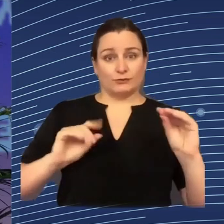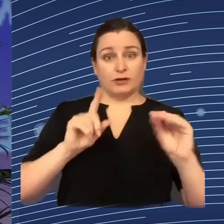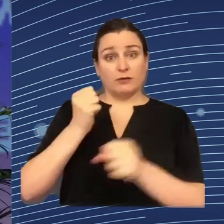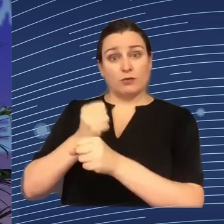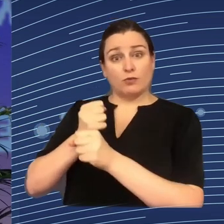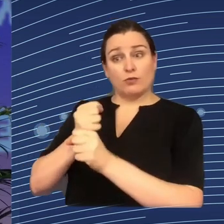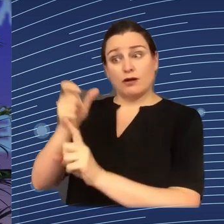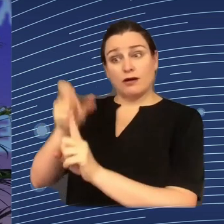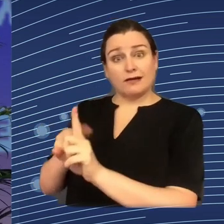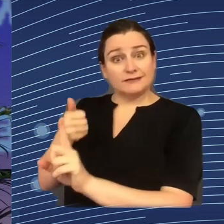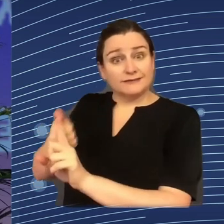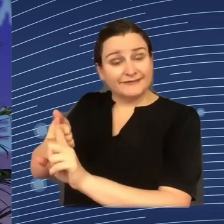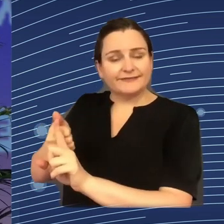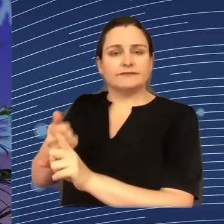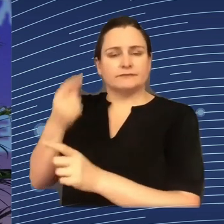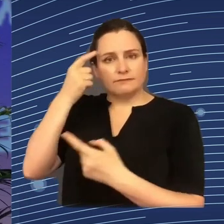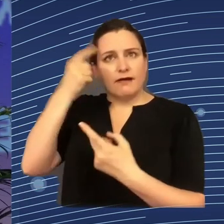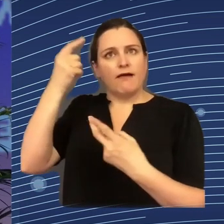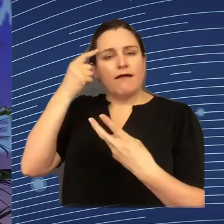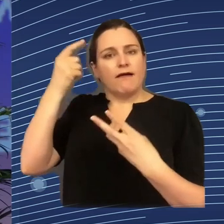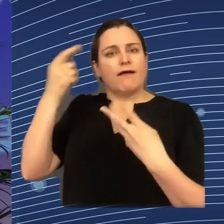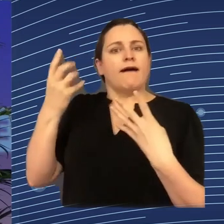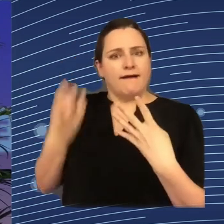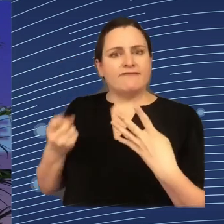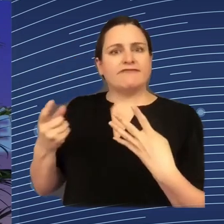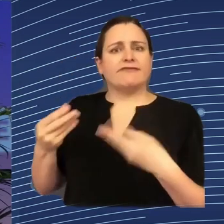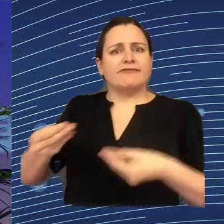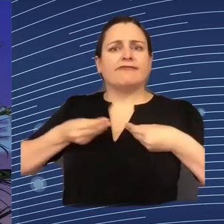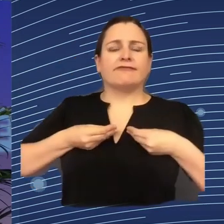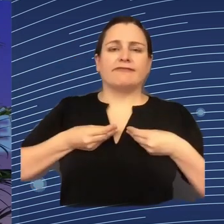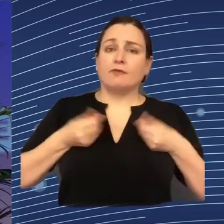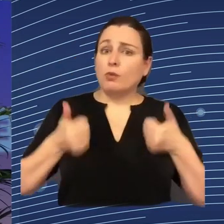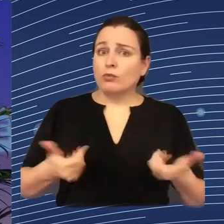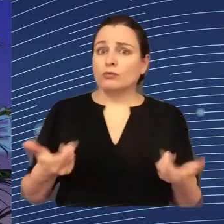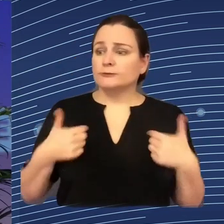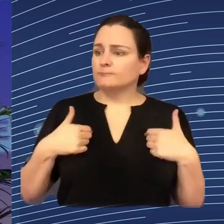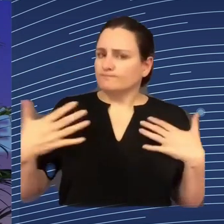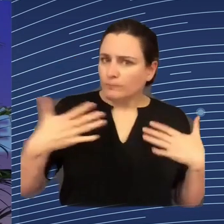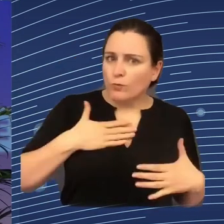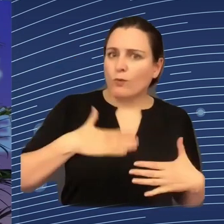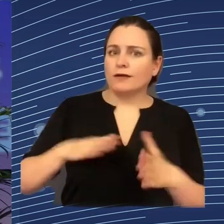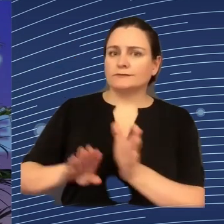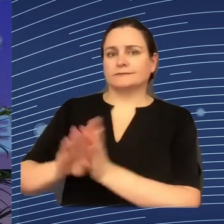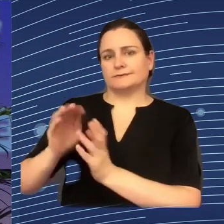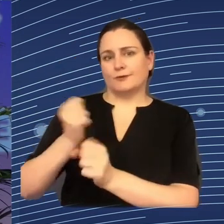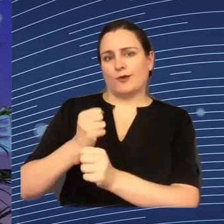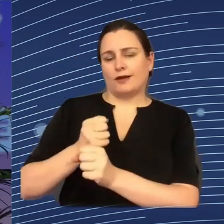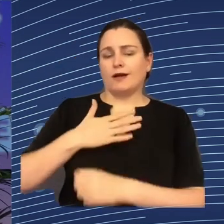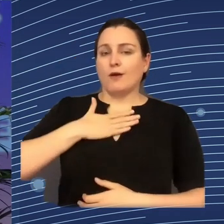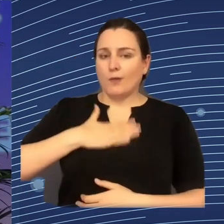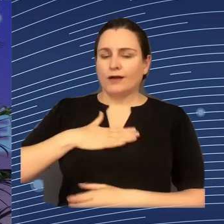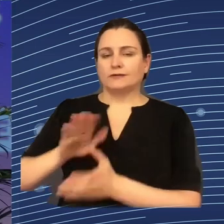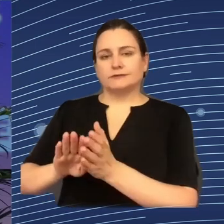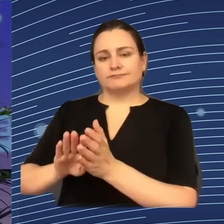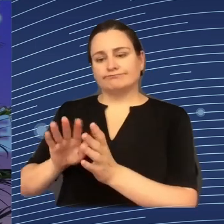And so we want to be innovative. We want to improve the way work is organized. We want to improve the way working conditions are. We want to